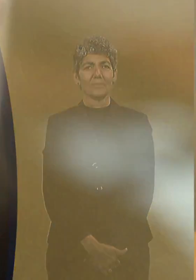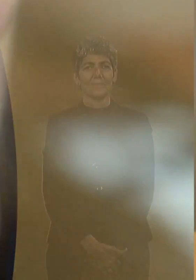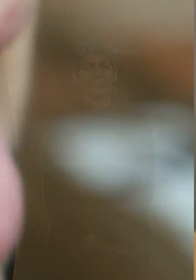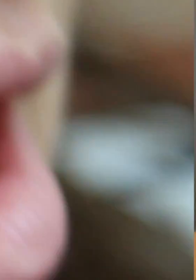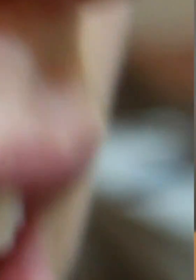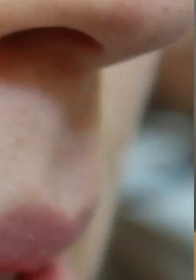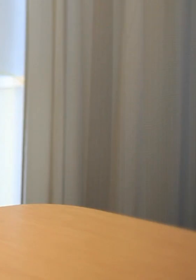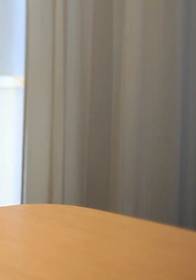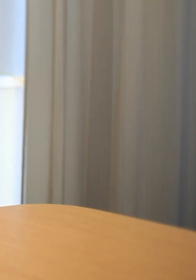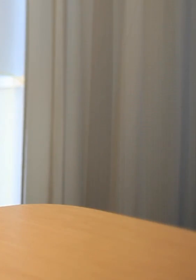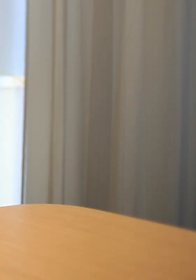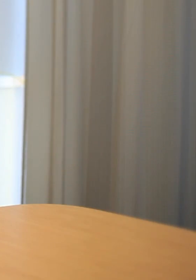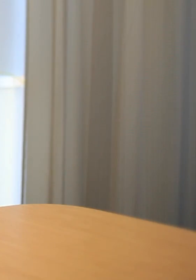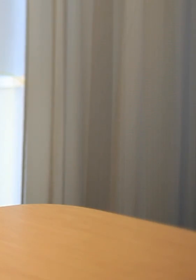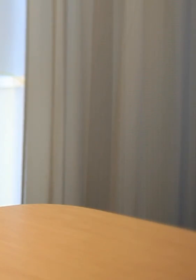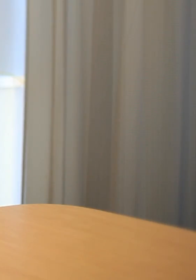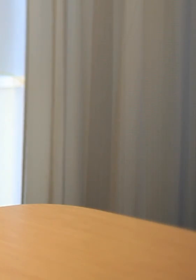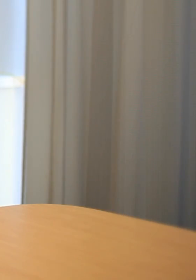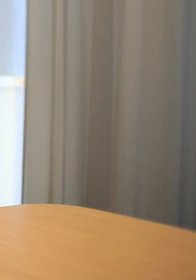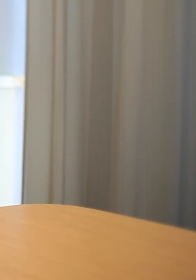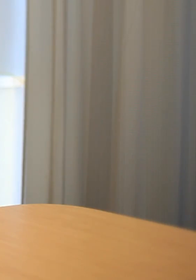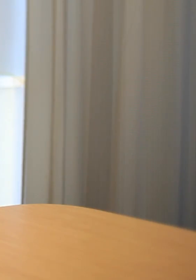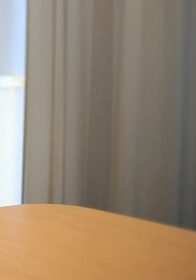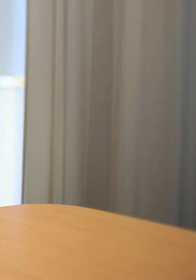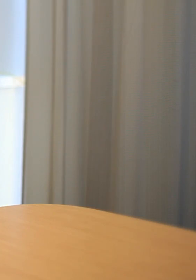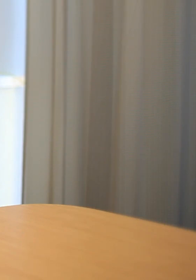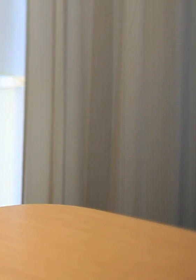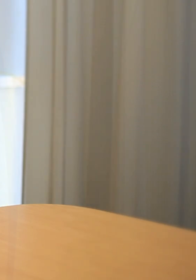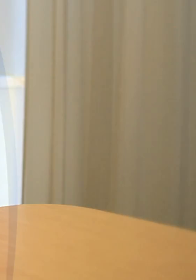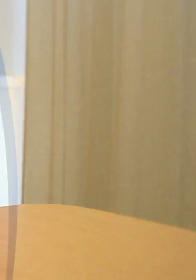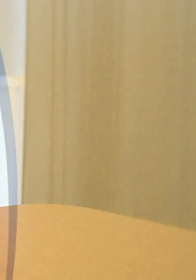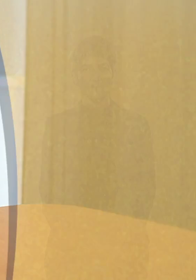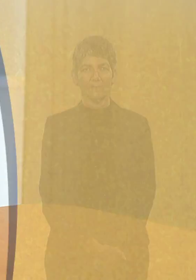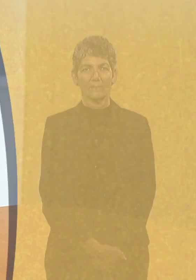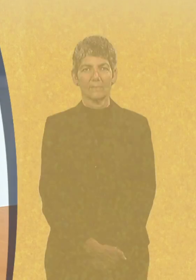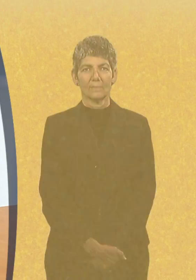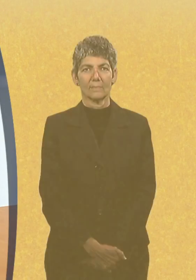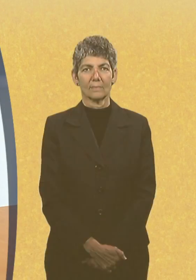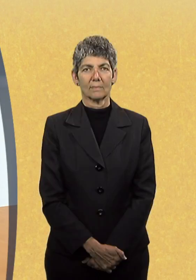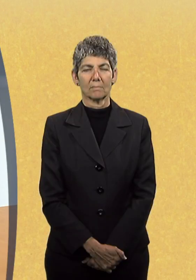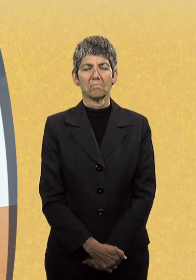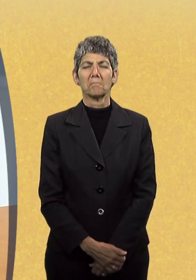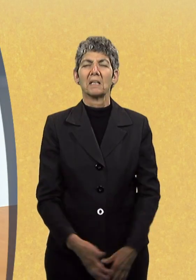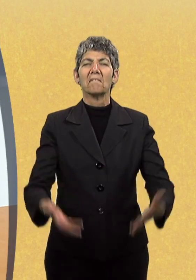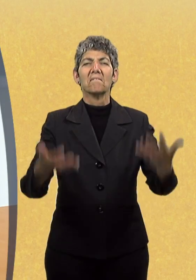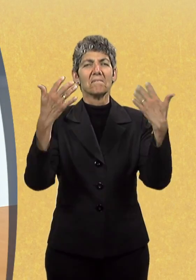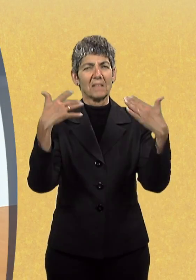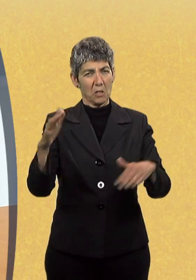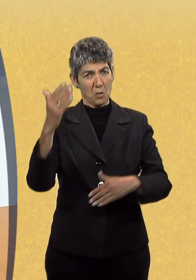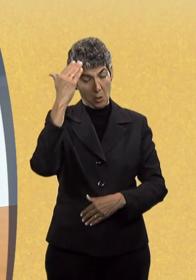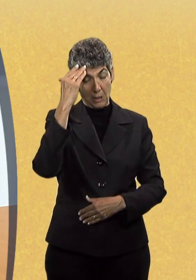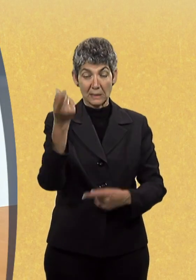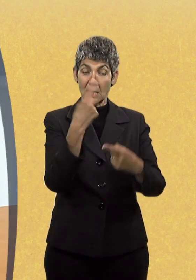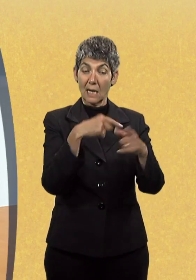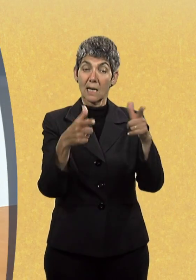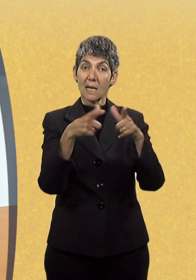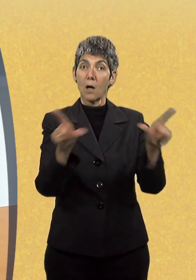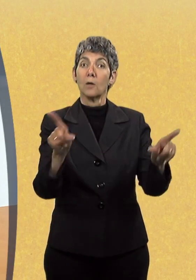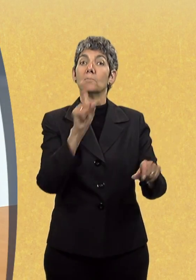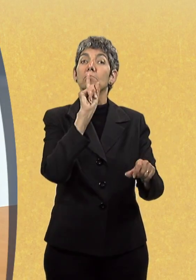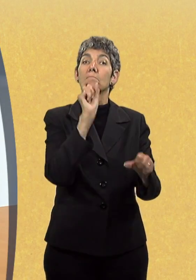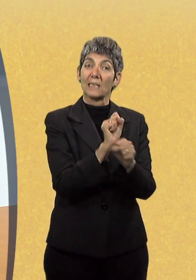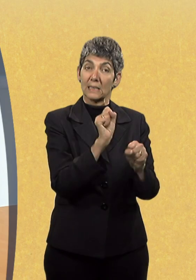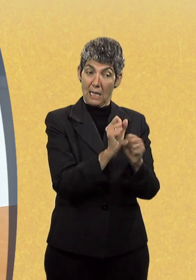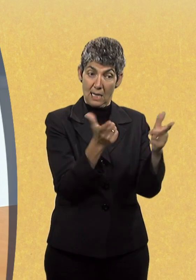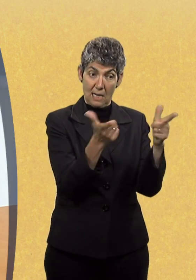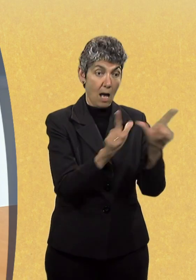spoken languages. Not only do we now know that sign languages are real languages because of the linguistic commonality